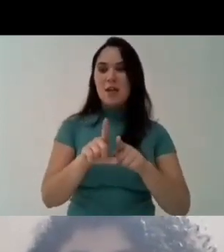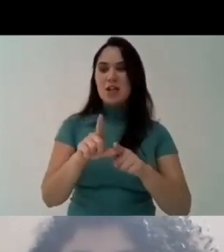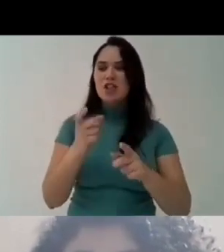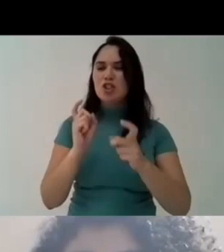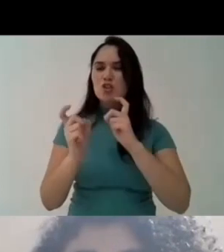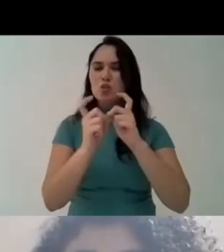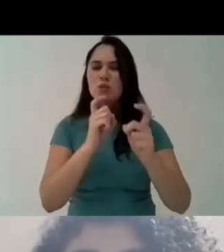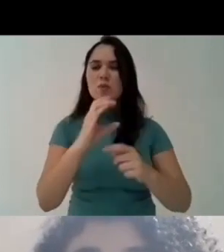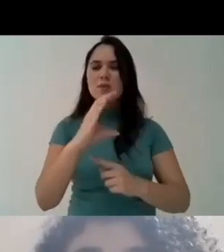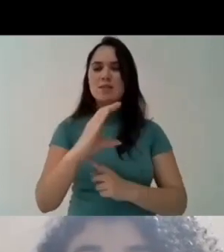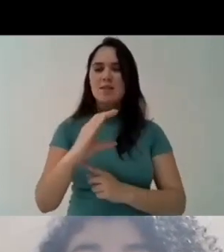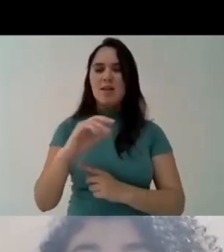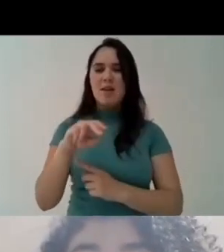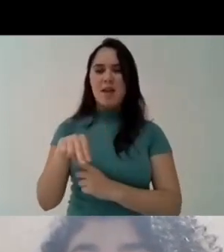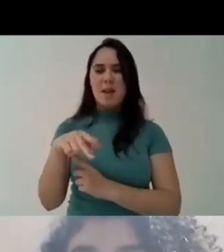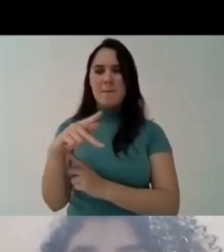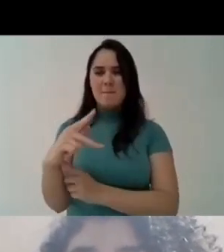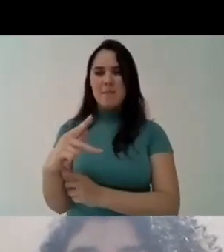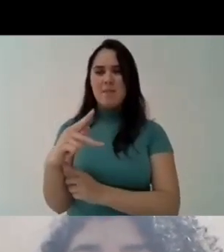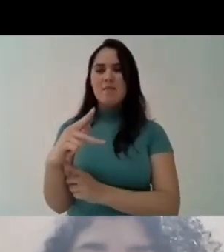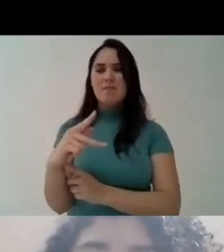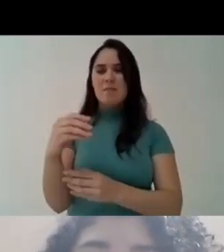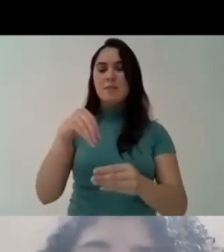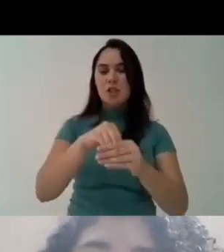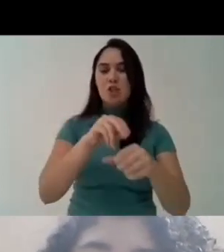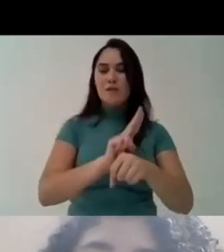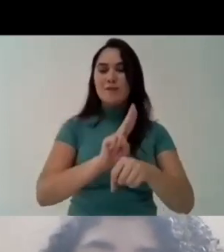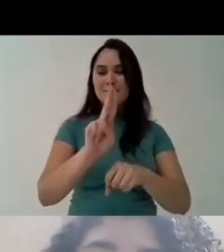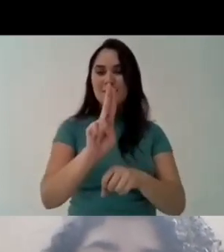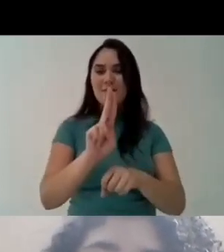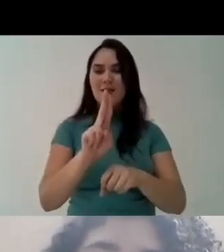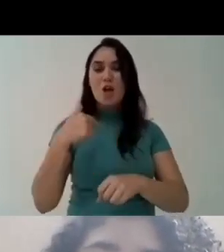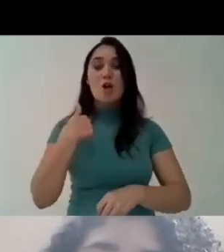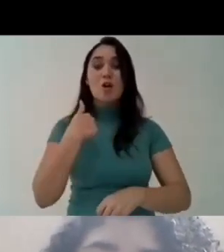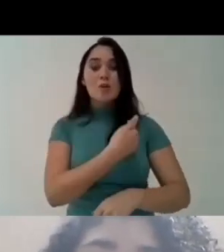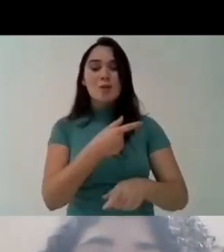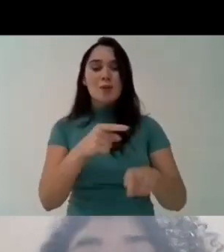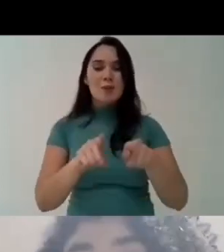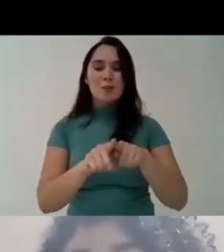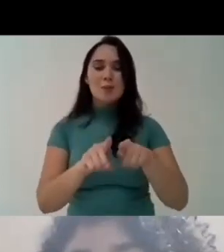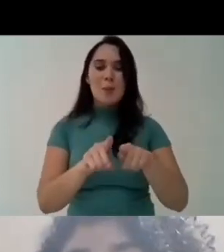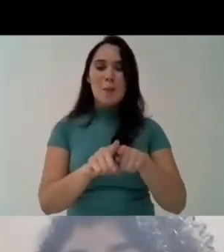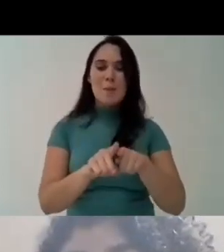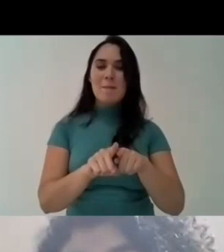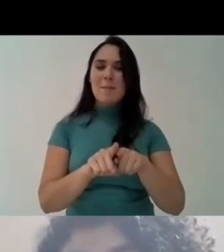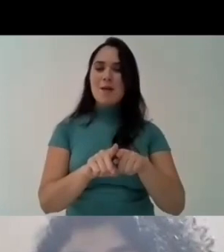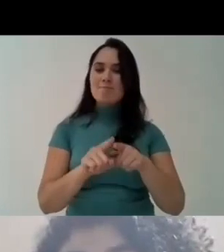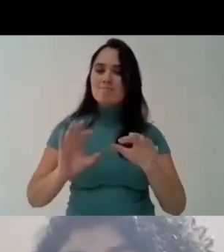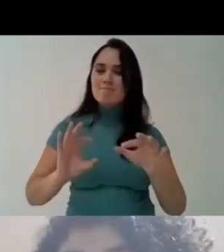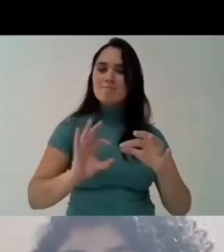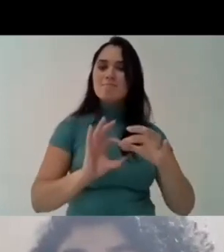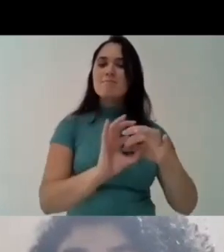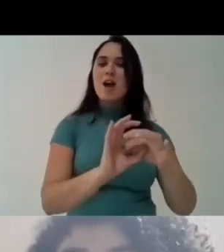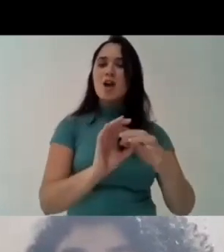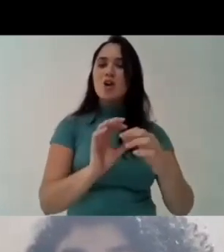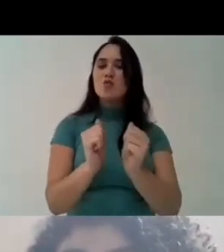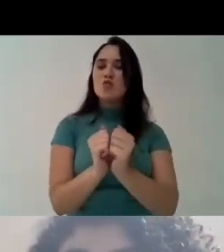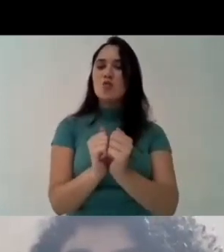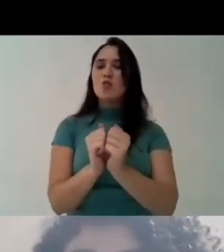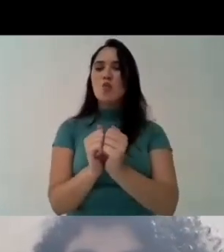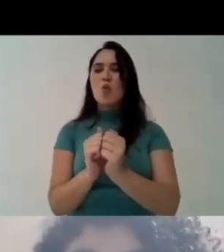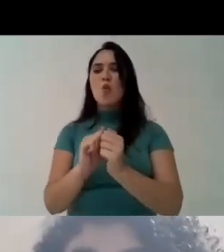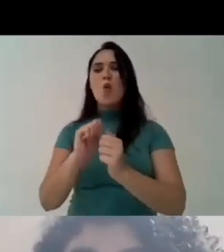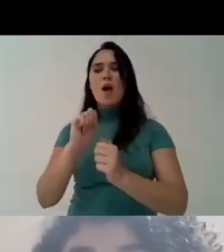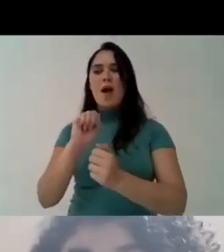i am part of the uh law of center we also